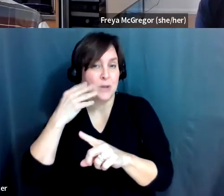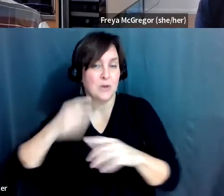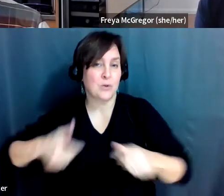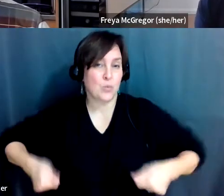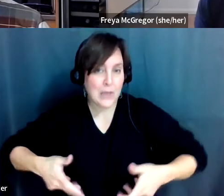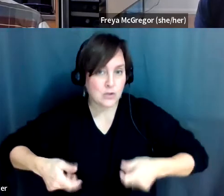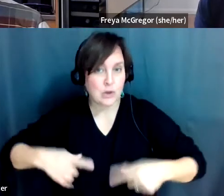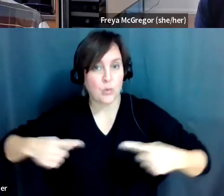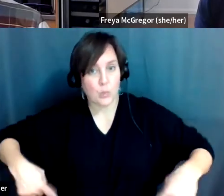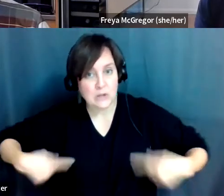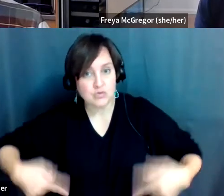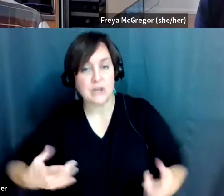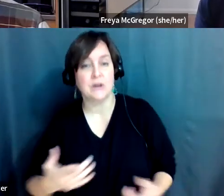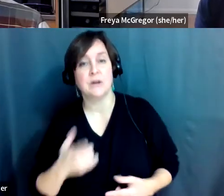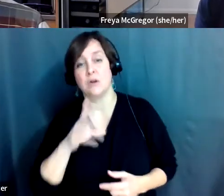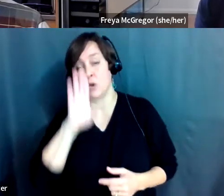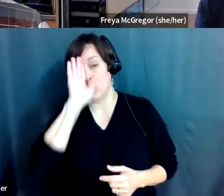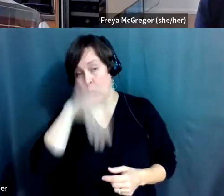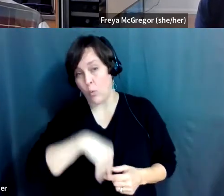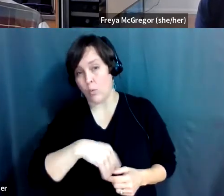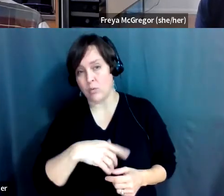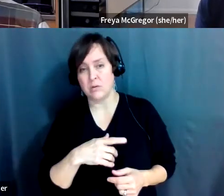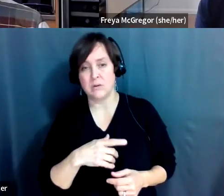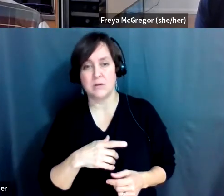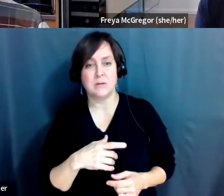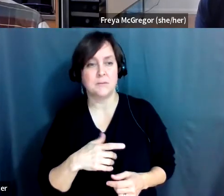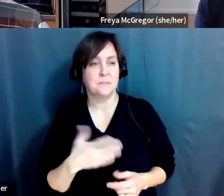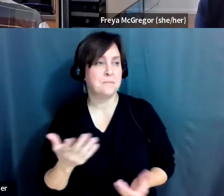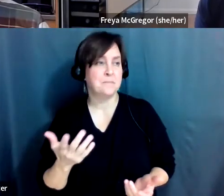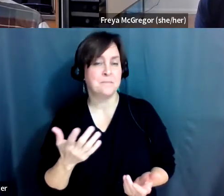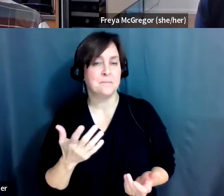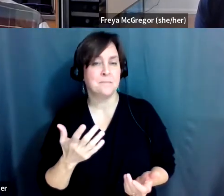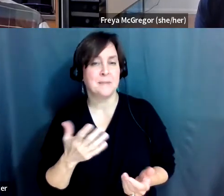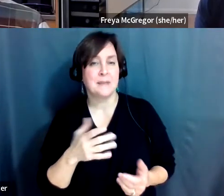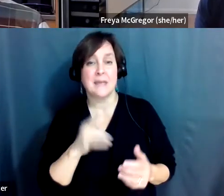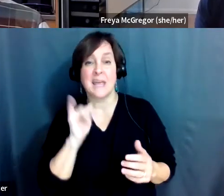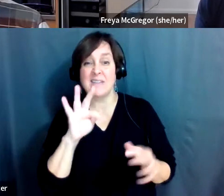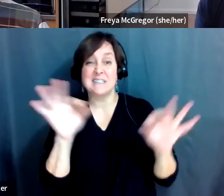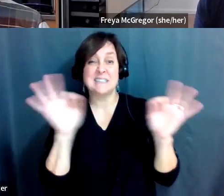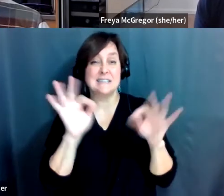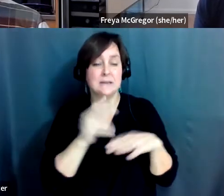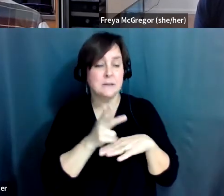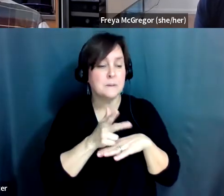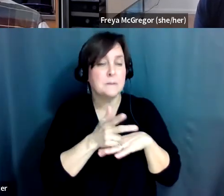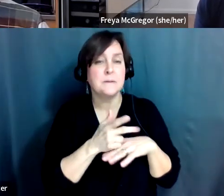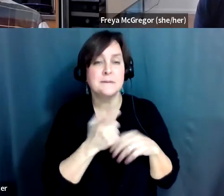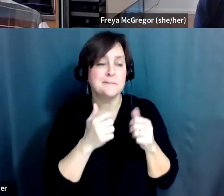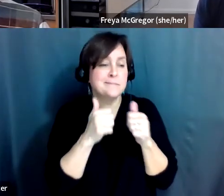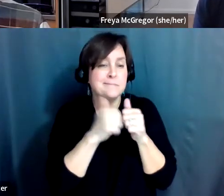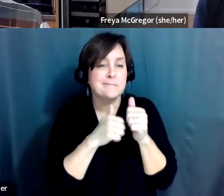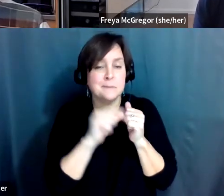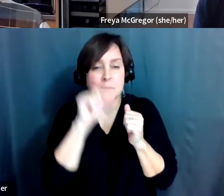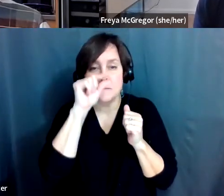know a very small impediment can stop you. You know, you can have